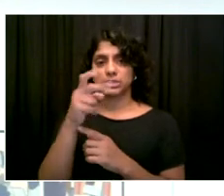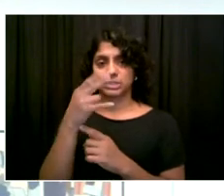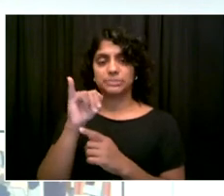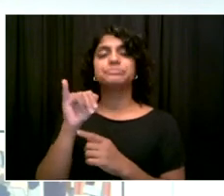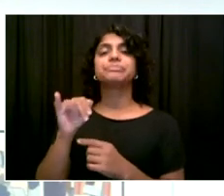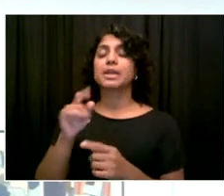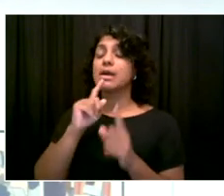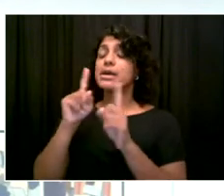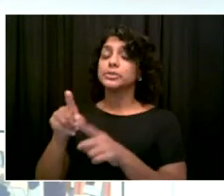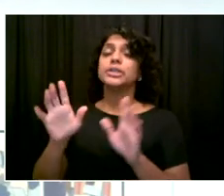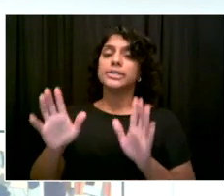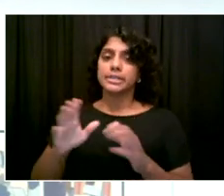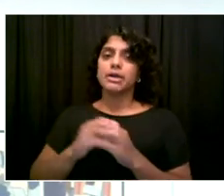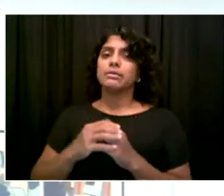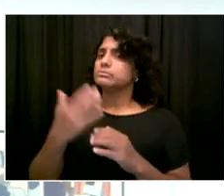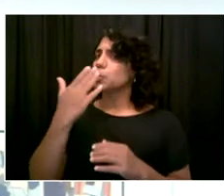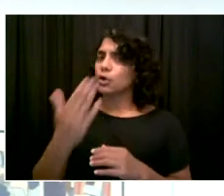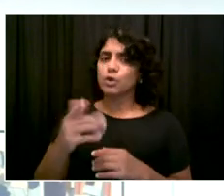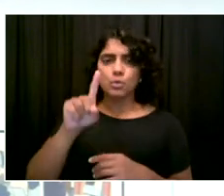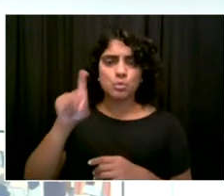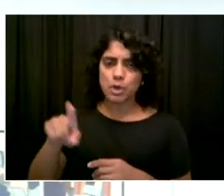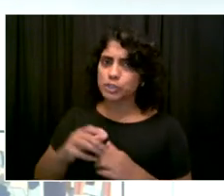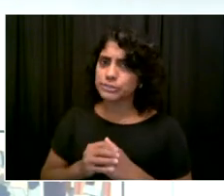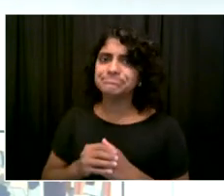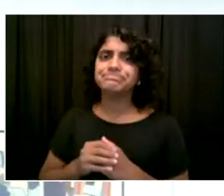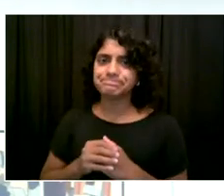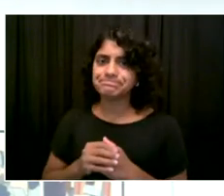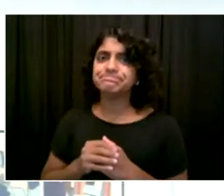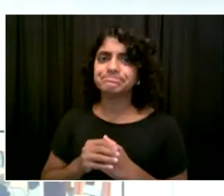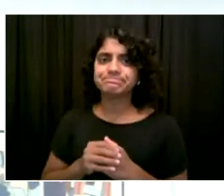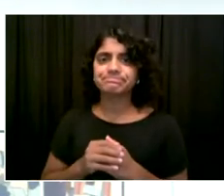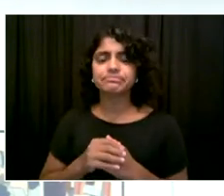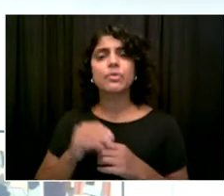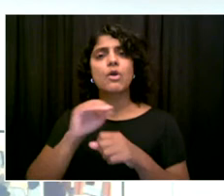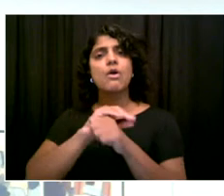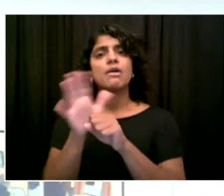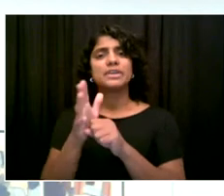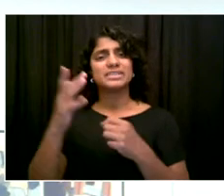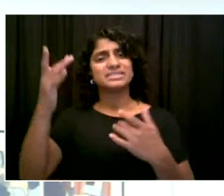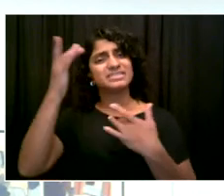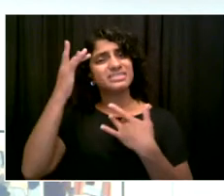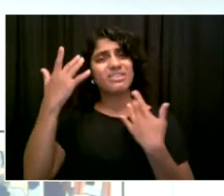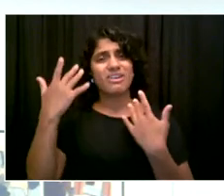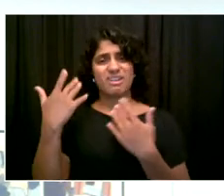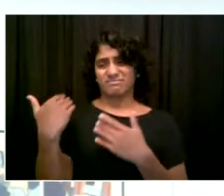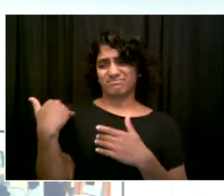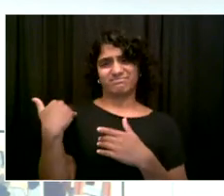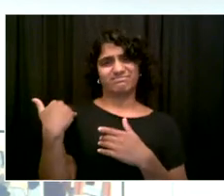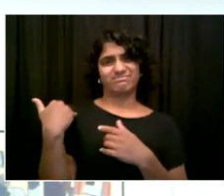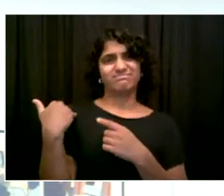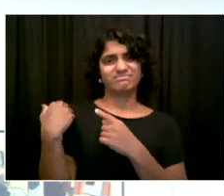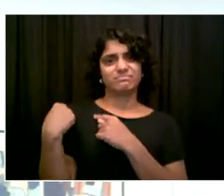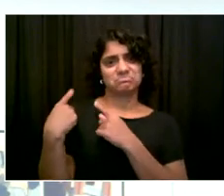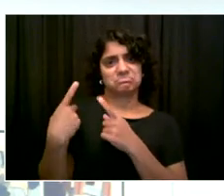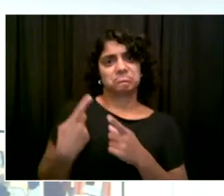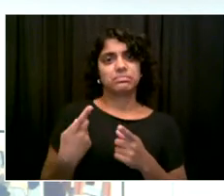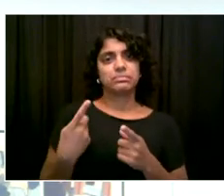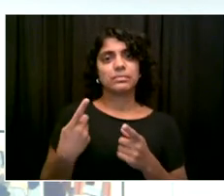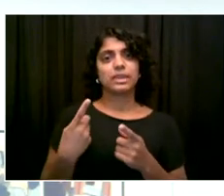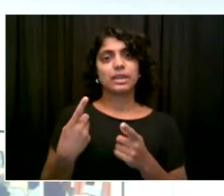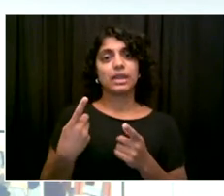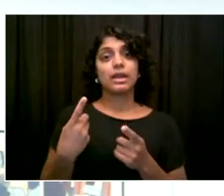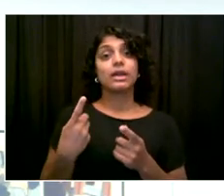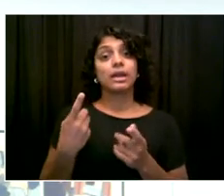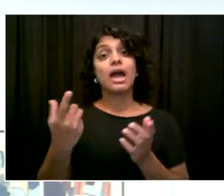prior infection, are they at risk of getting reinfected, particularly with the Delta variant? And the answer is